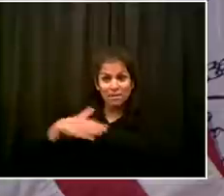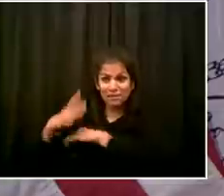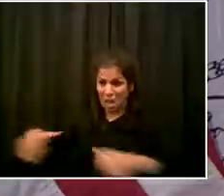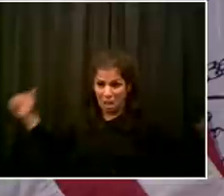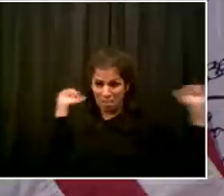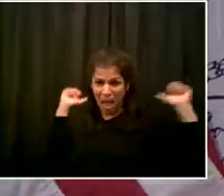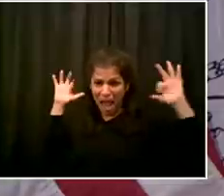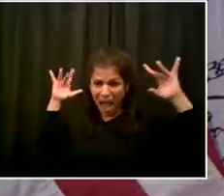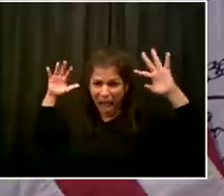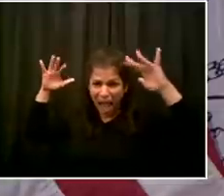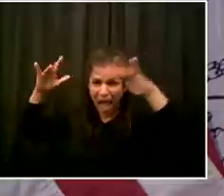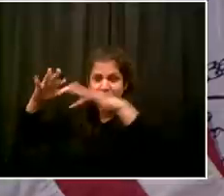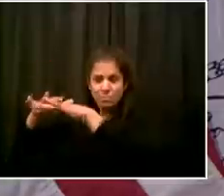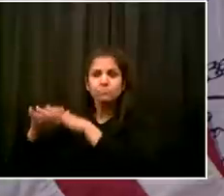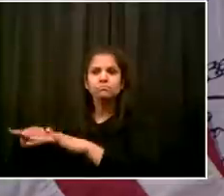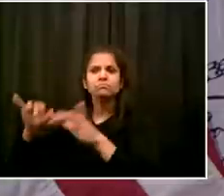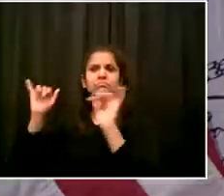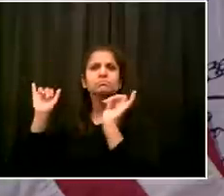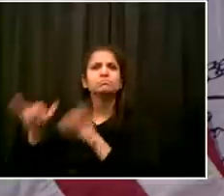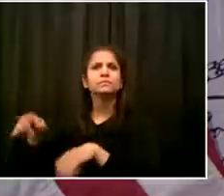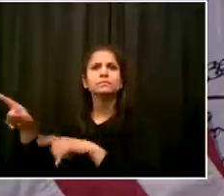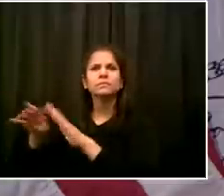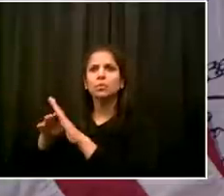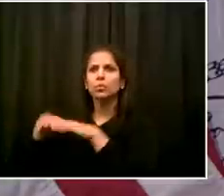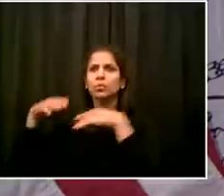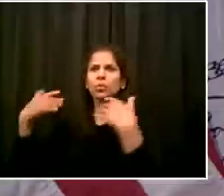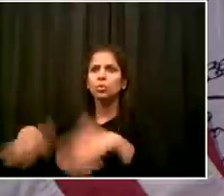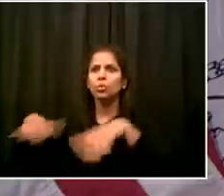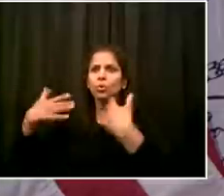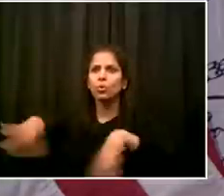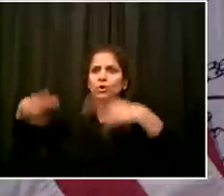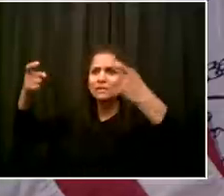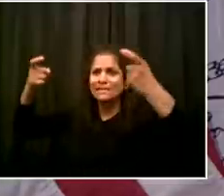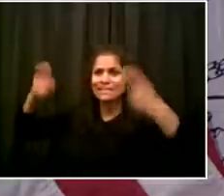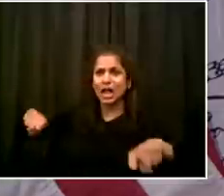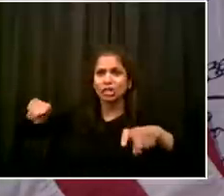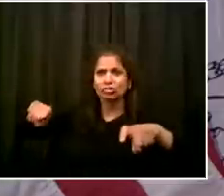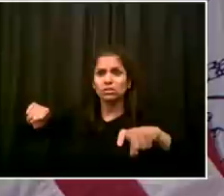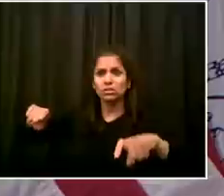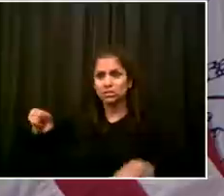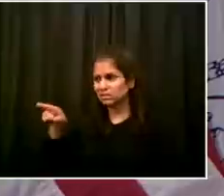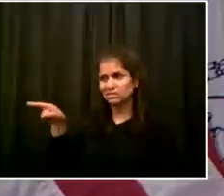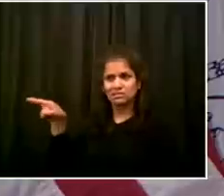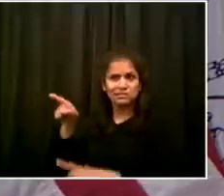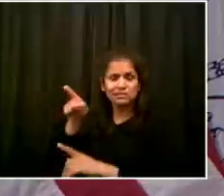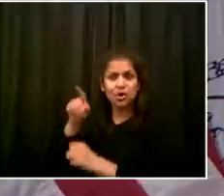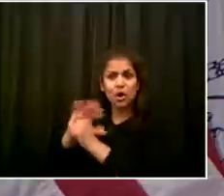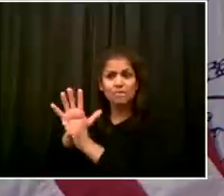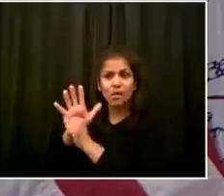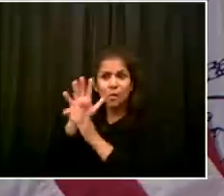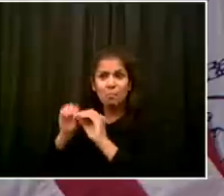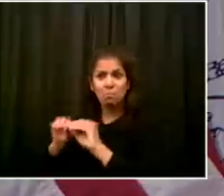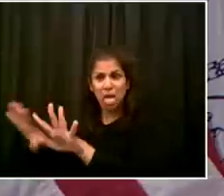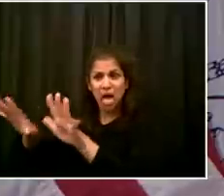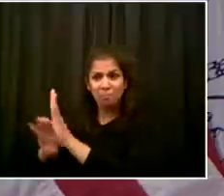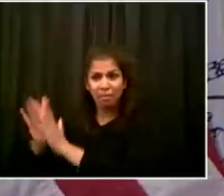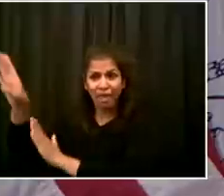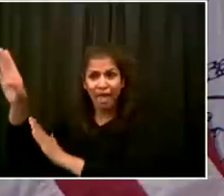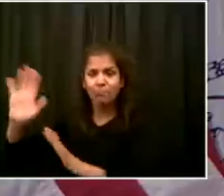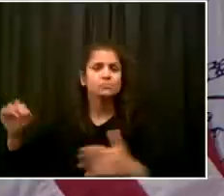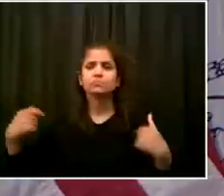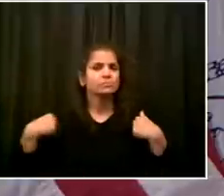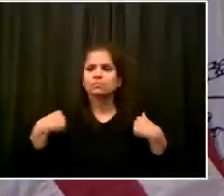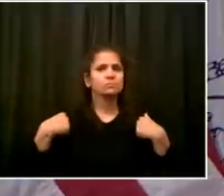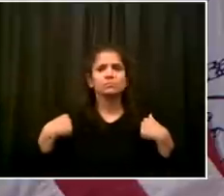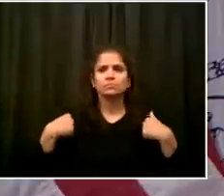And we also are very, very cognizant that the other piece of the equation is the public transit piece, which, you know, we're going to all be